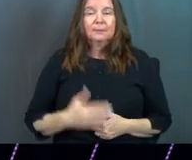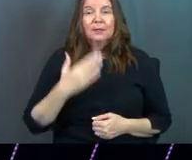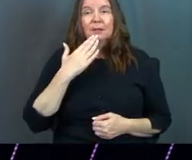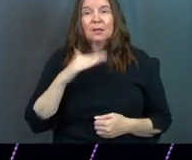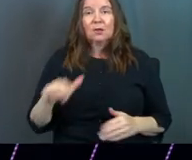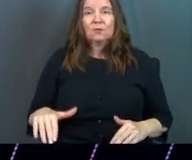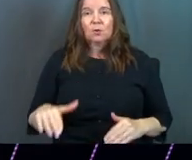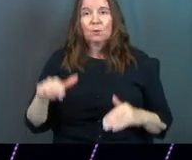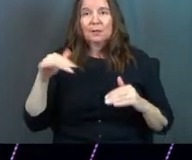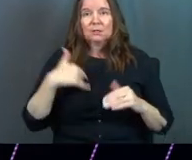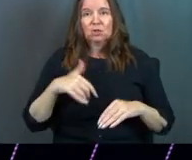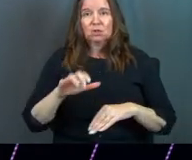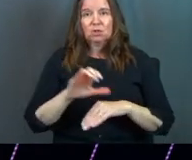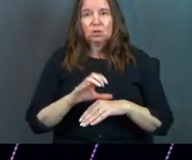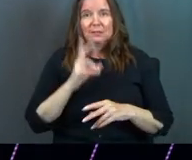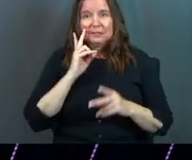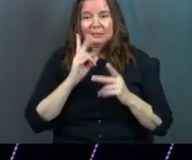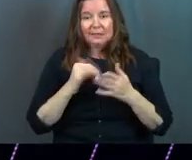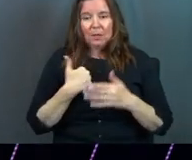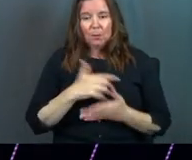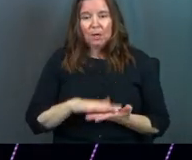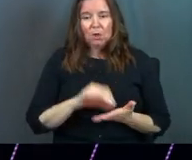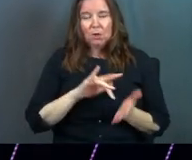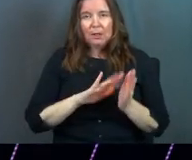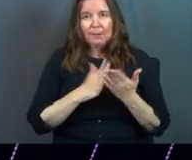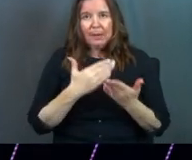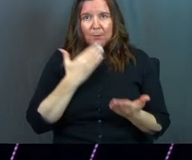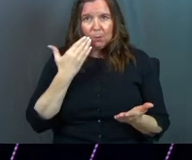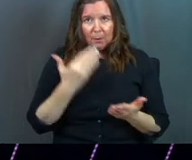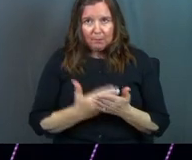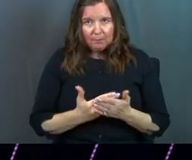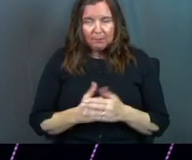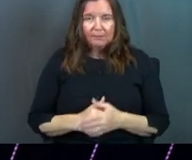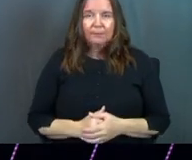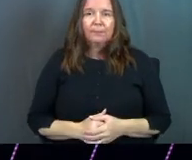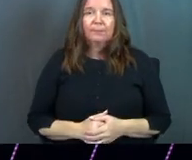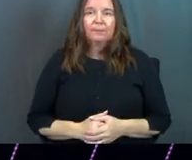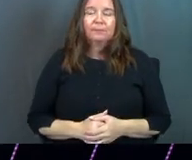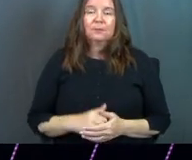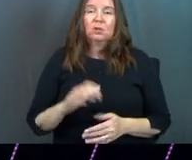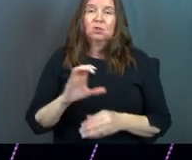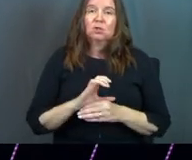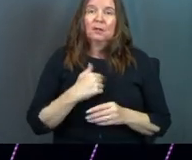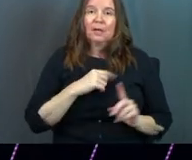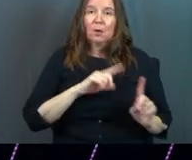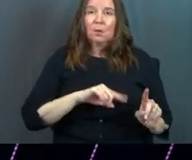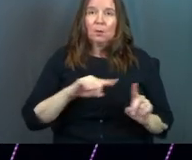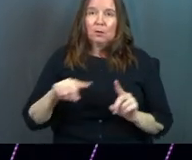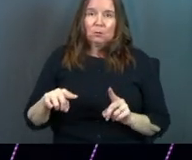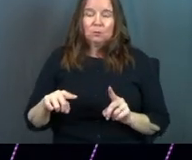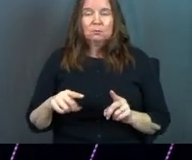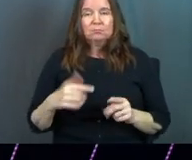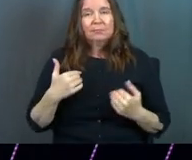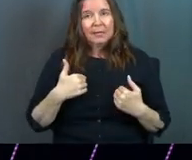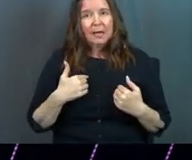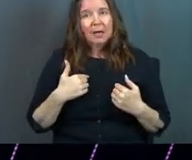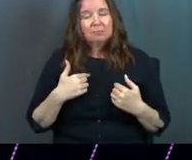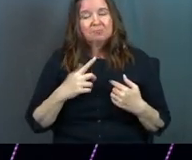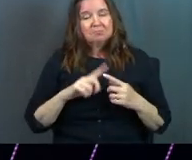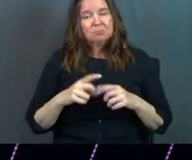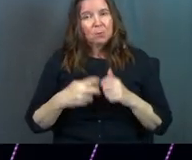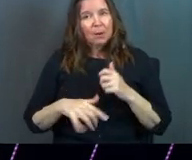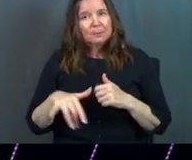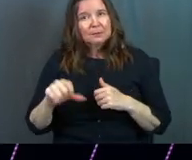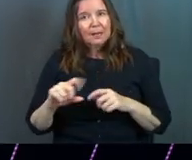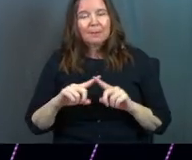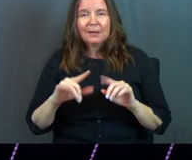Thank you for raising us in a church and seeing to it that we learned the Bible so well. The churches that we went to, they had their share of